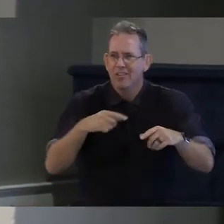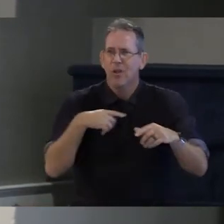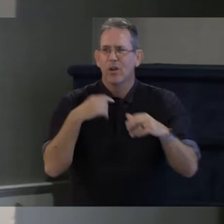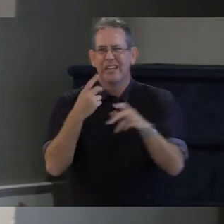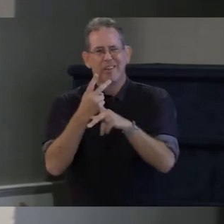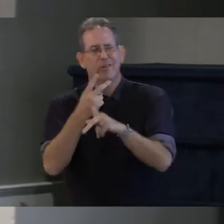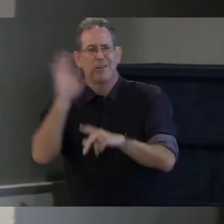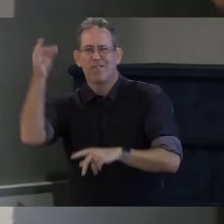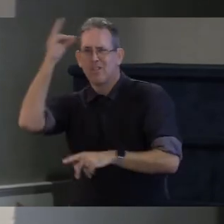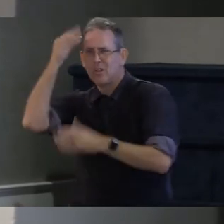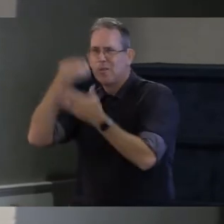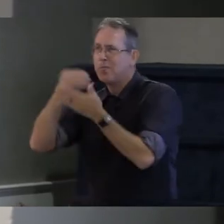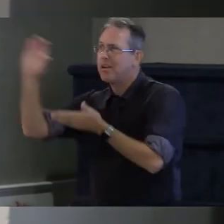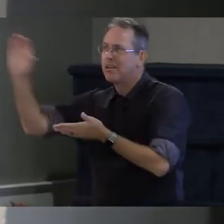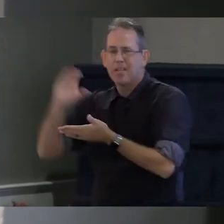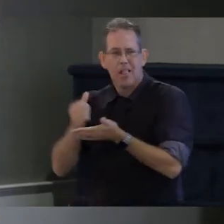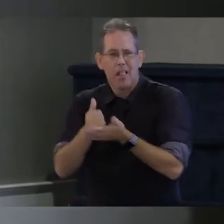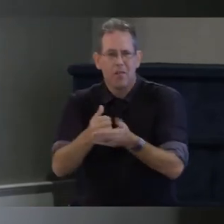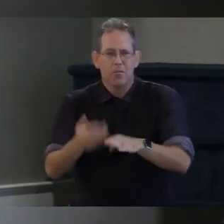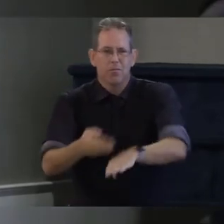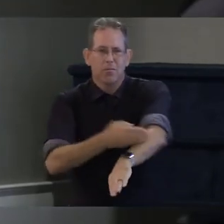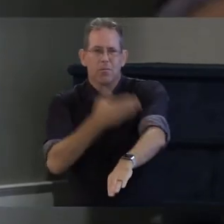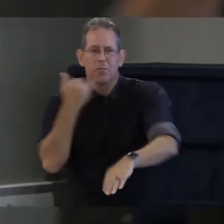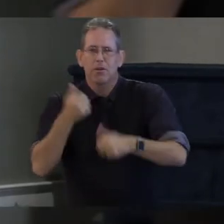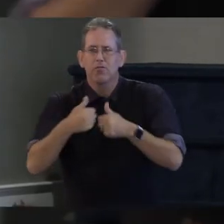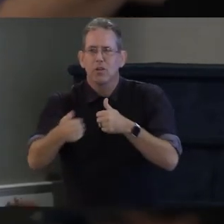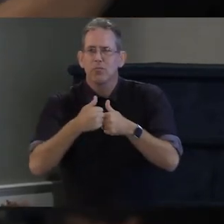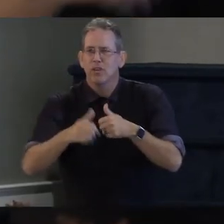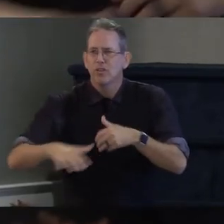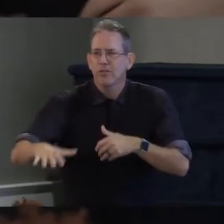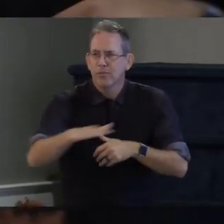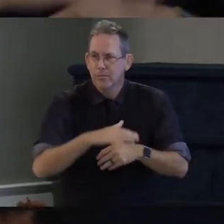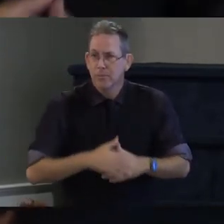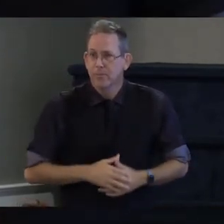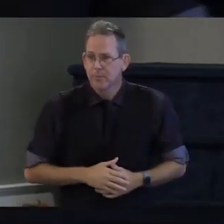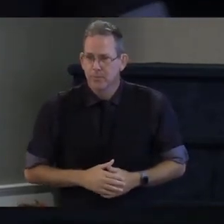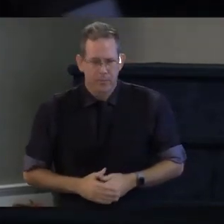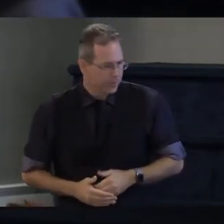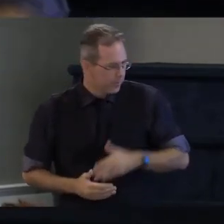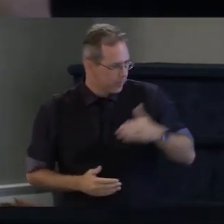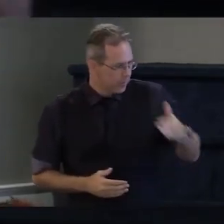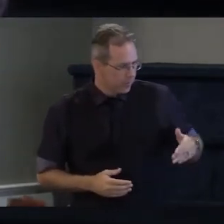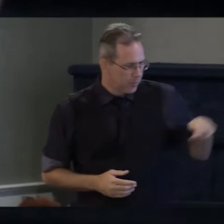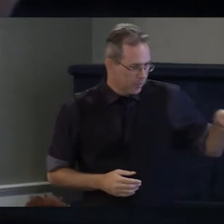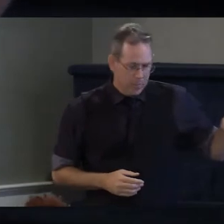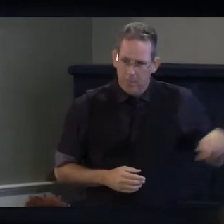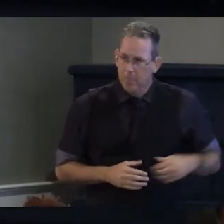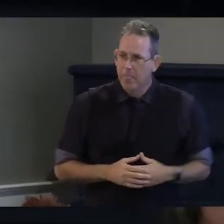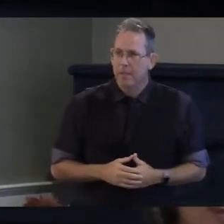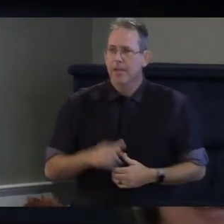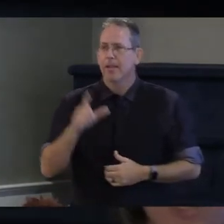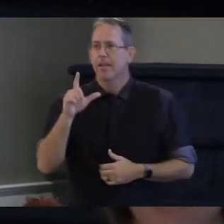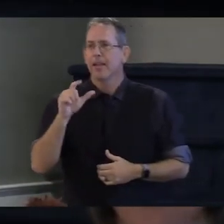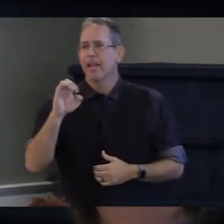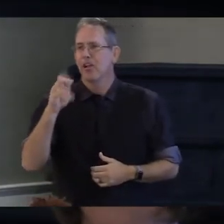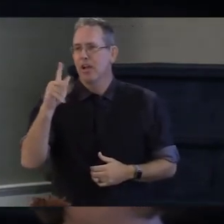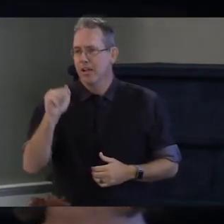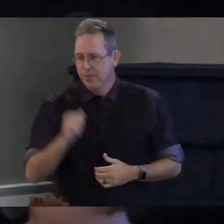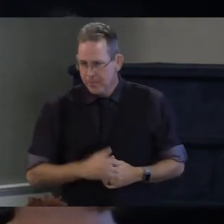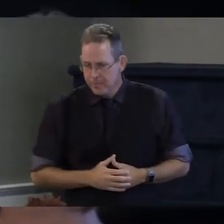accessible Eric Reddick a larger bureaucracy and more public transportation